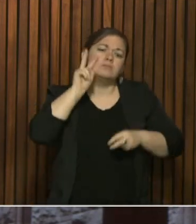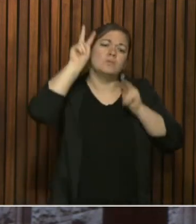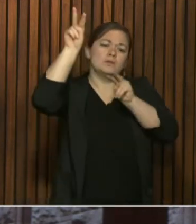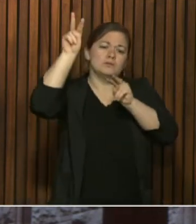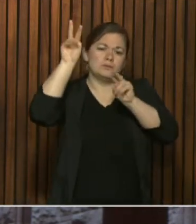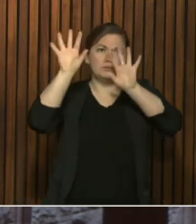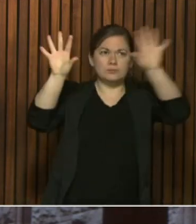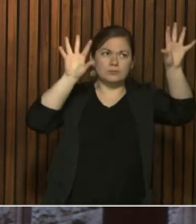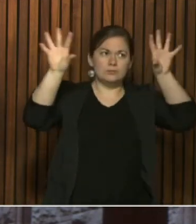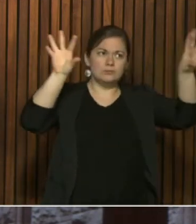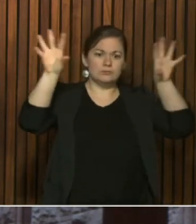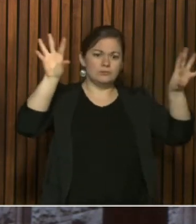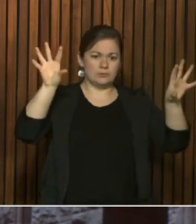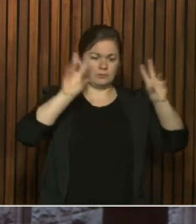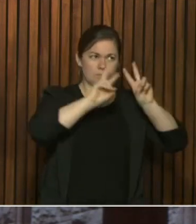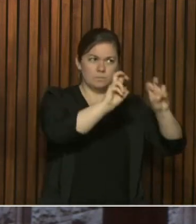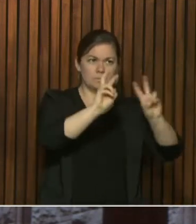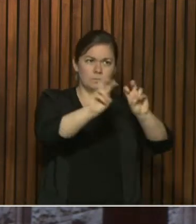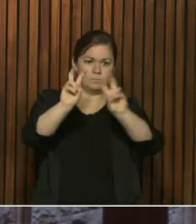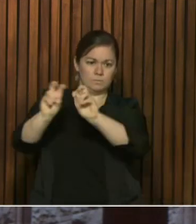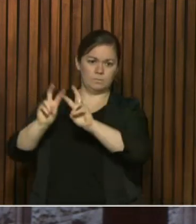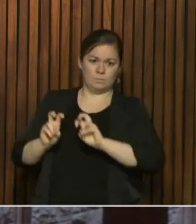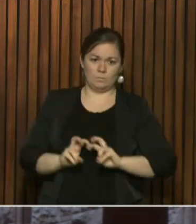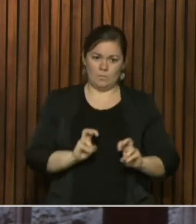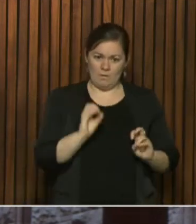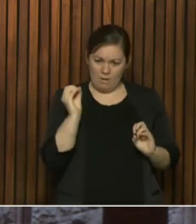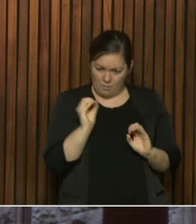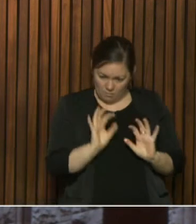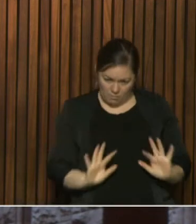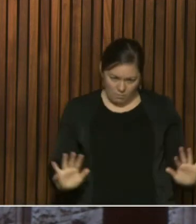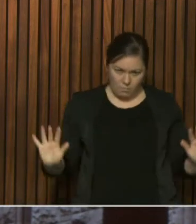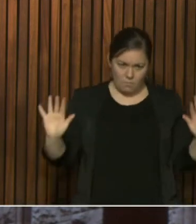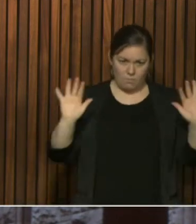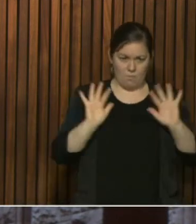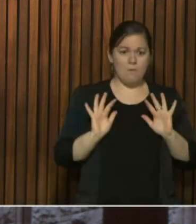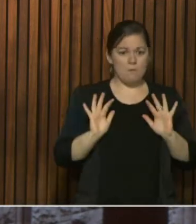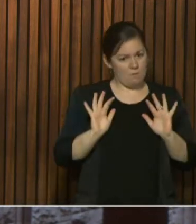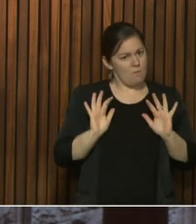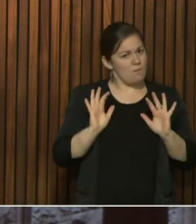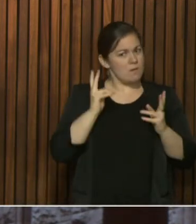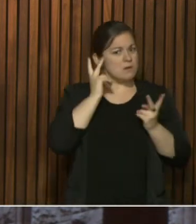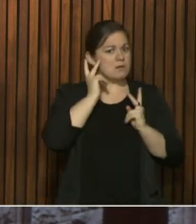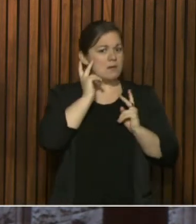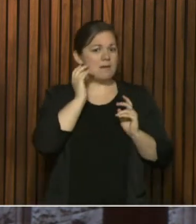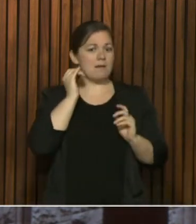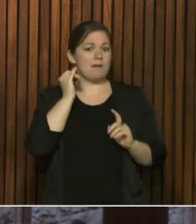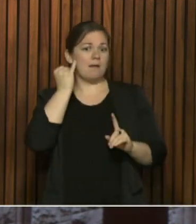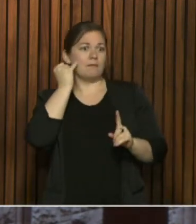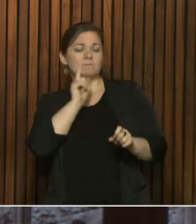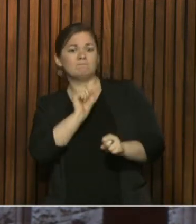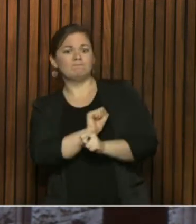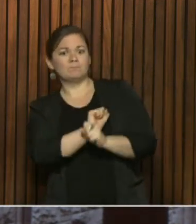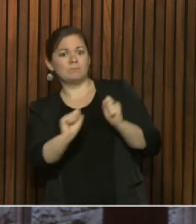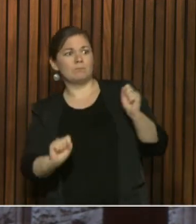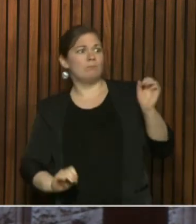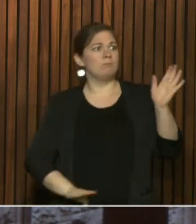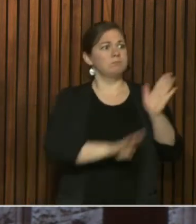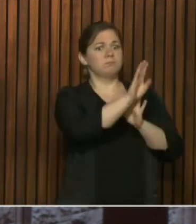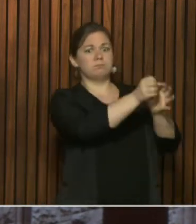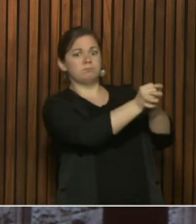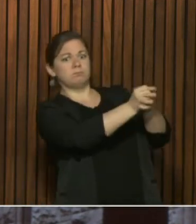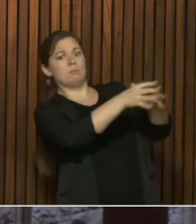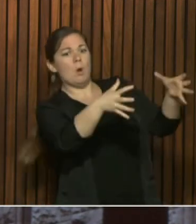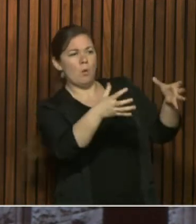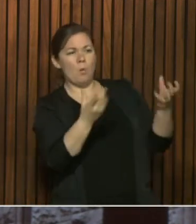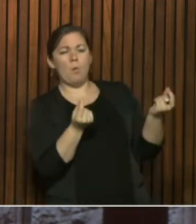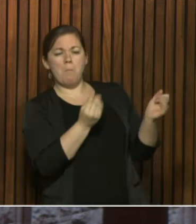and the retirement homes and other facilities they could use to offload all of a sudden sudden surges if it did occur. And of